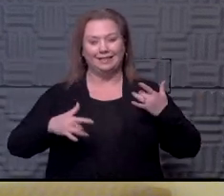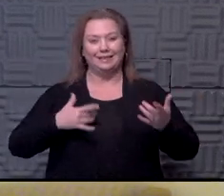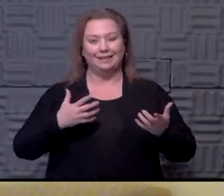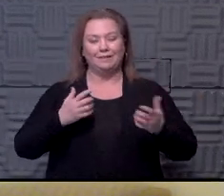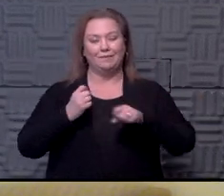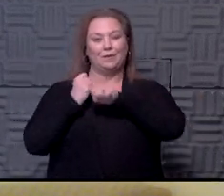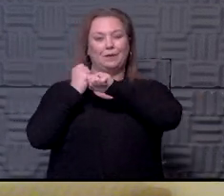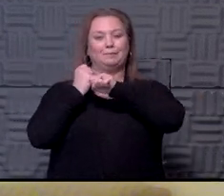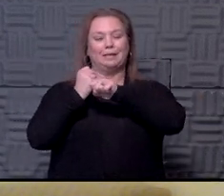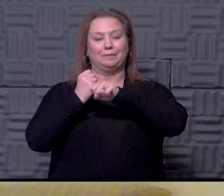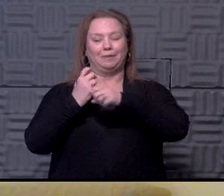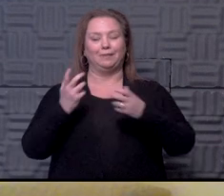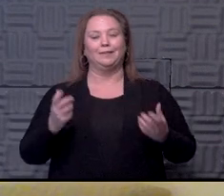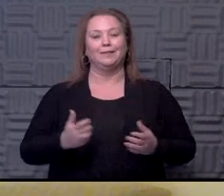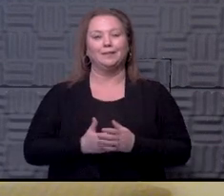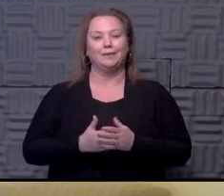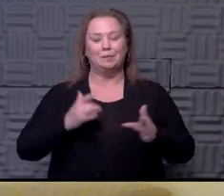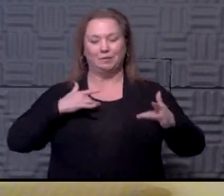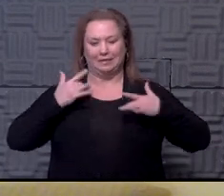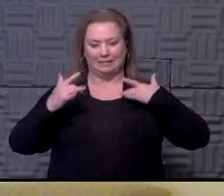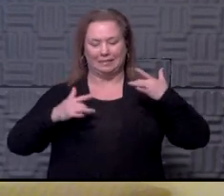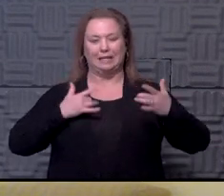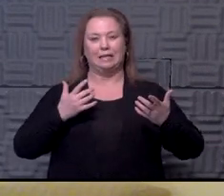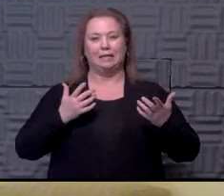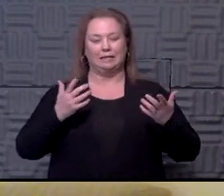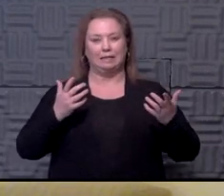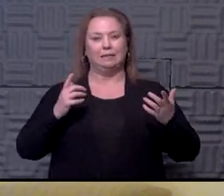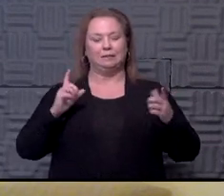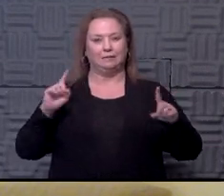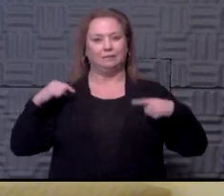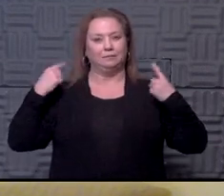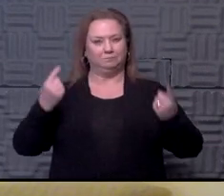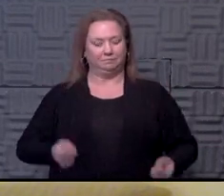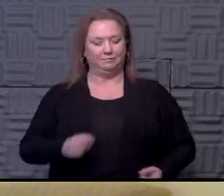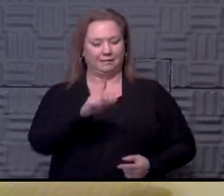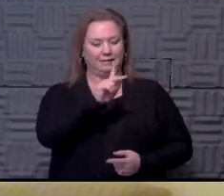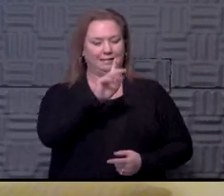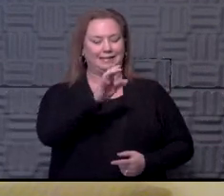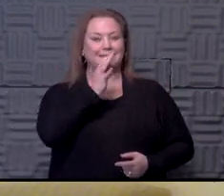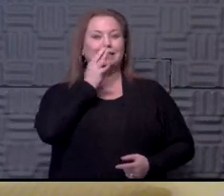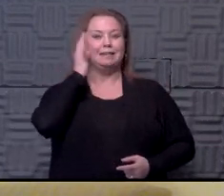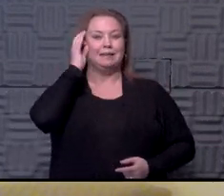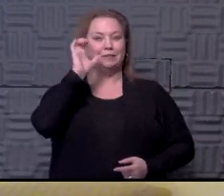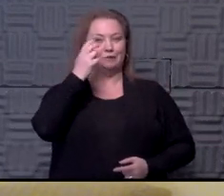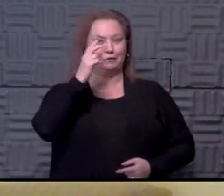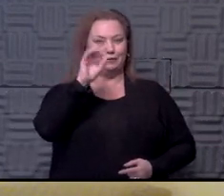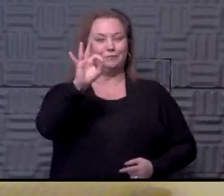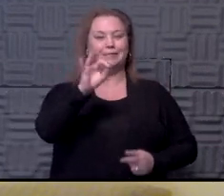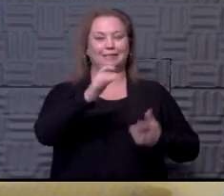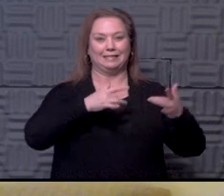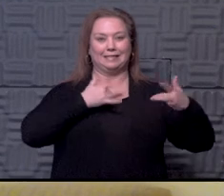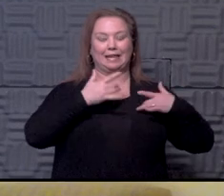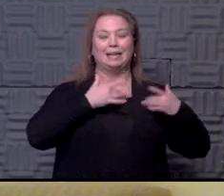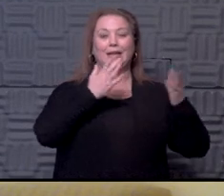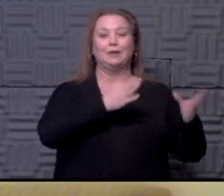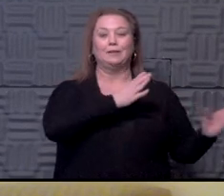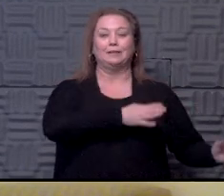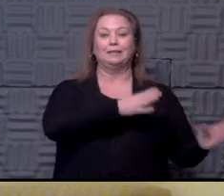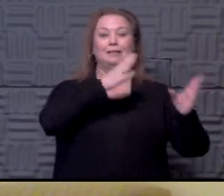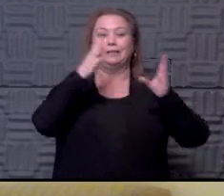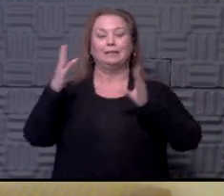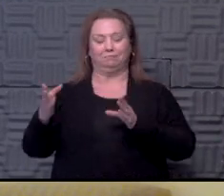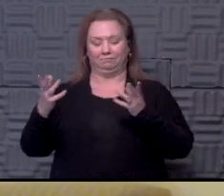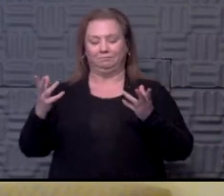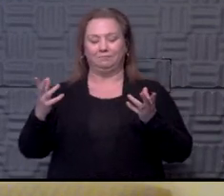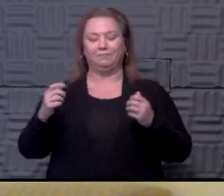We're excited on the other side. We've been with the Chiefs. I think now it's time for us to bounce